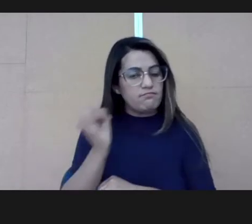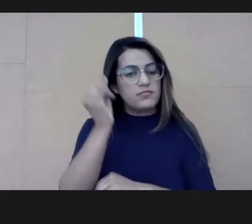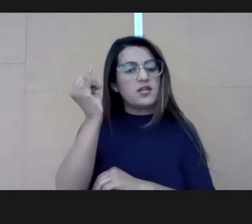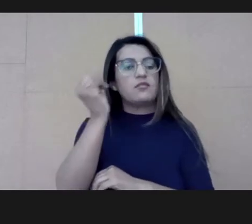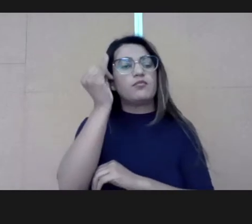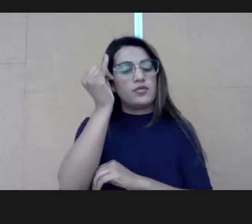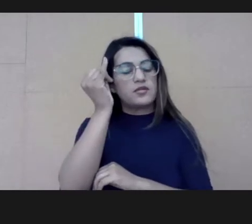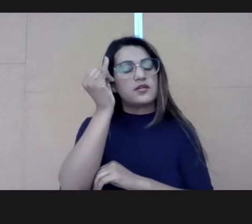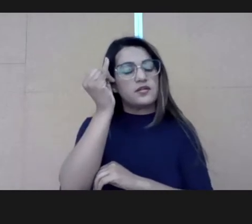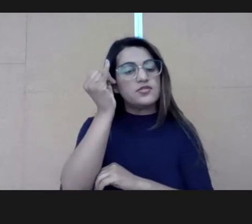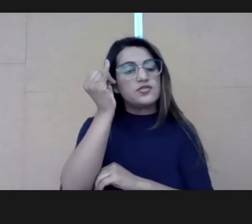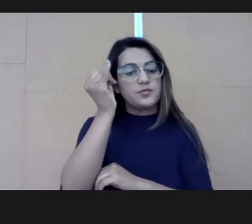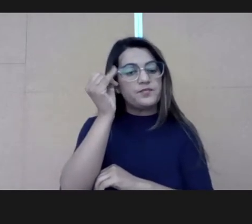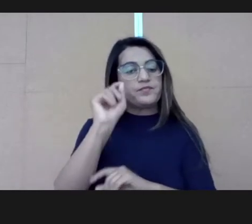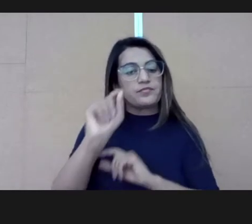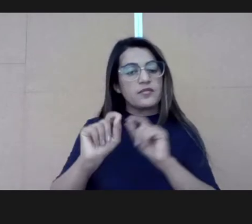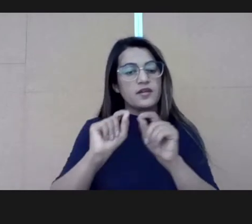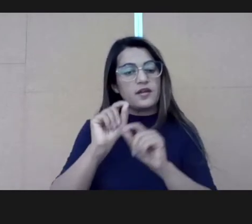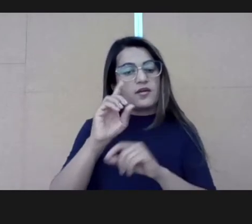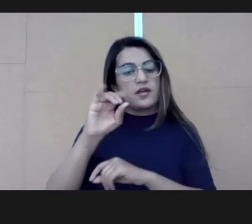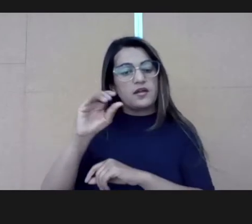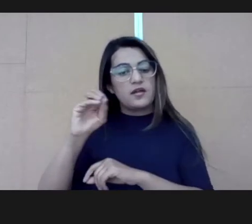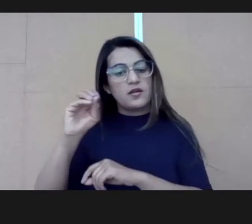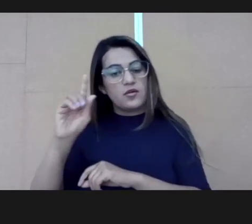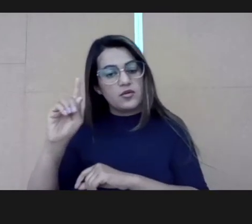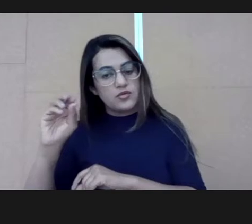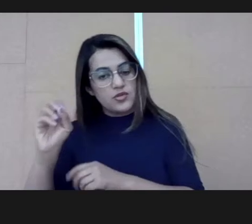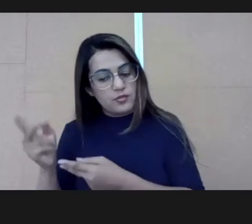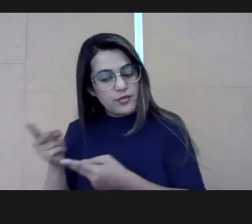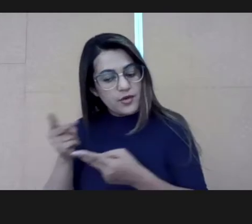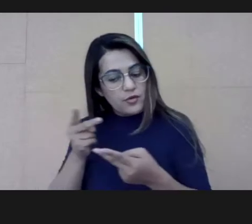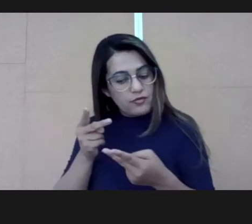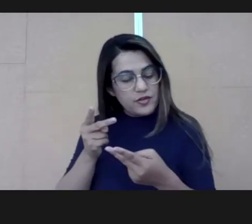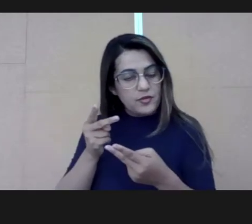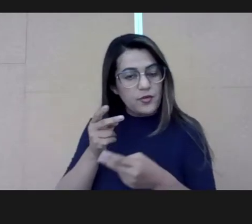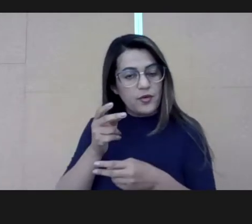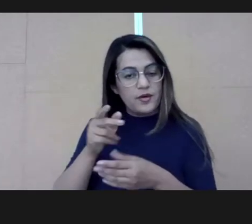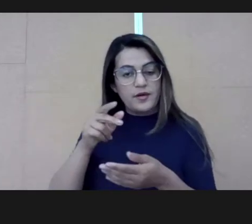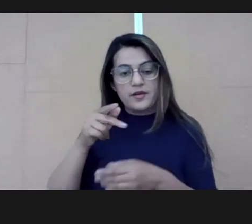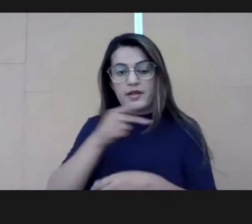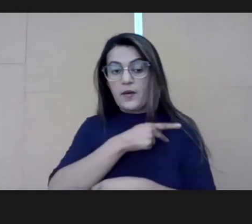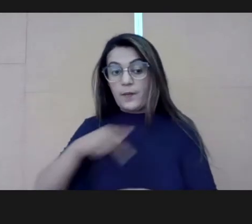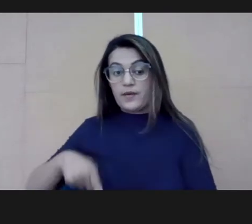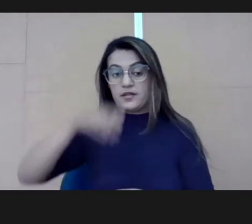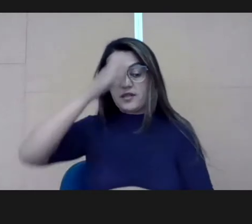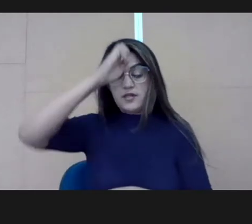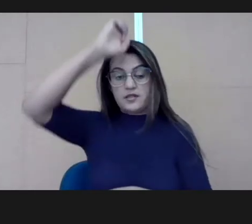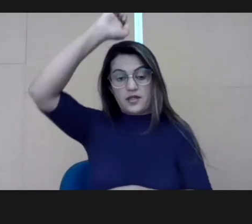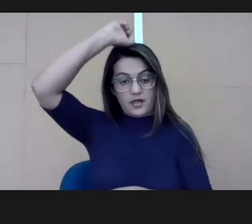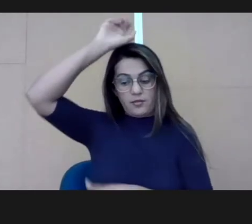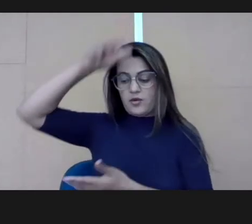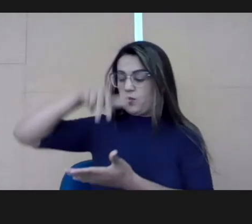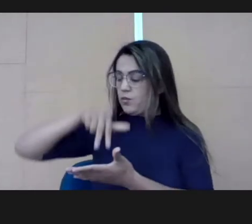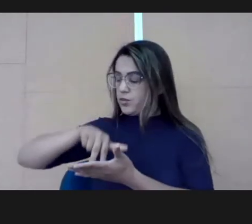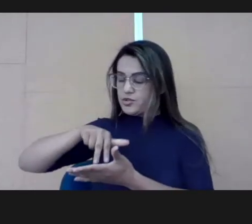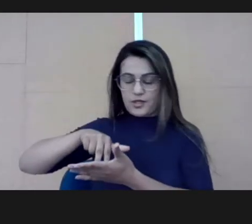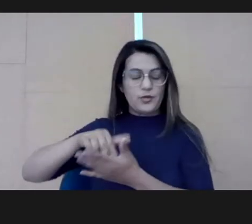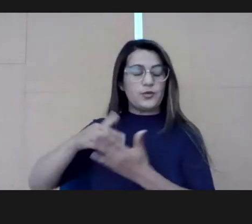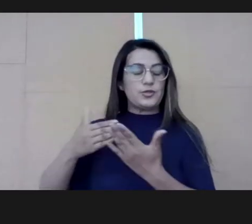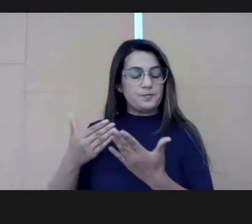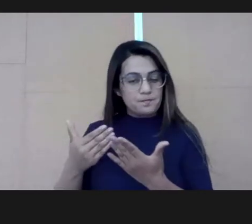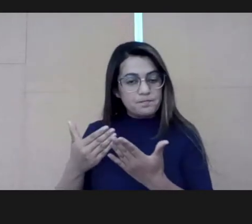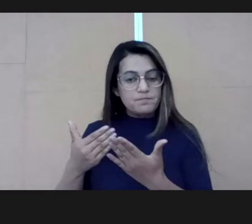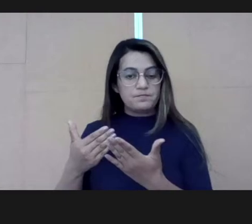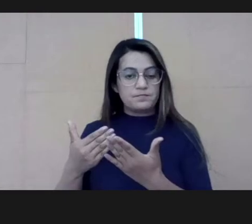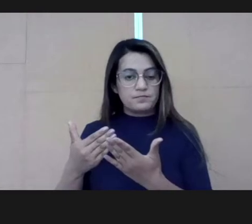Something that was very important and that Diogo mentioned. He couldn't